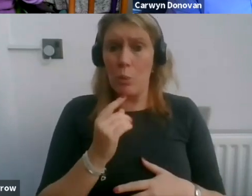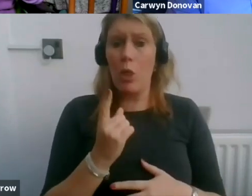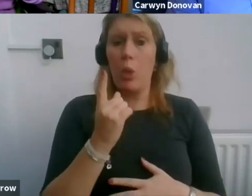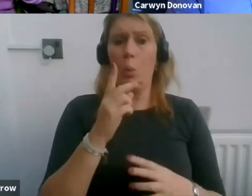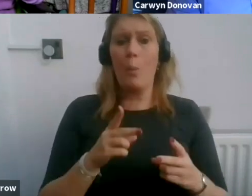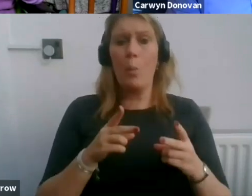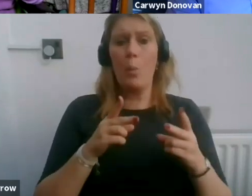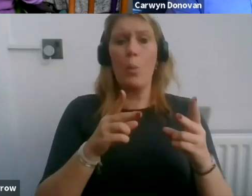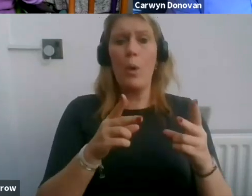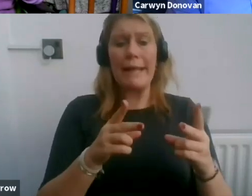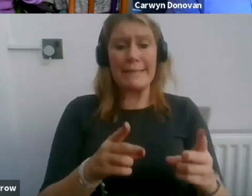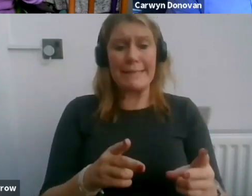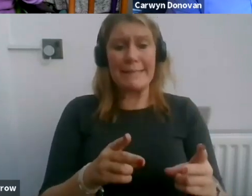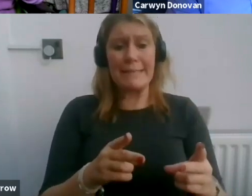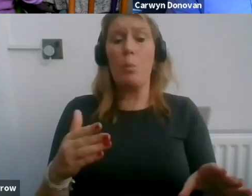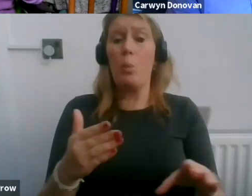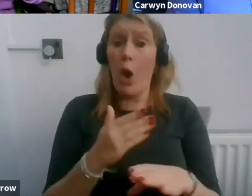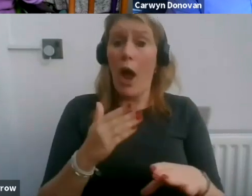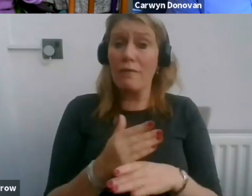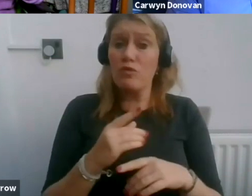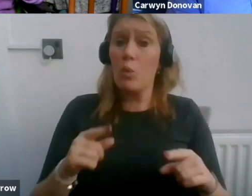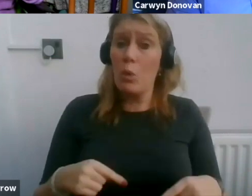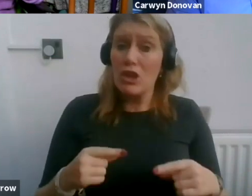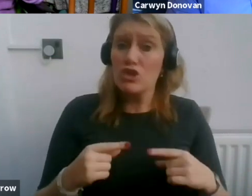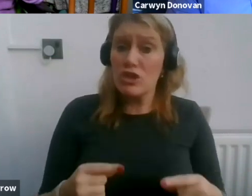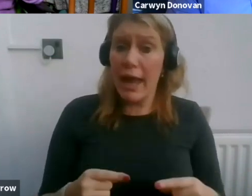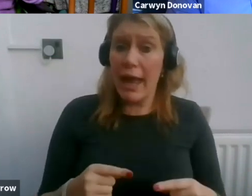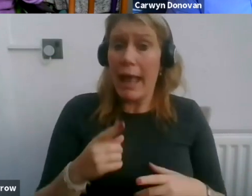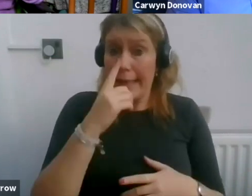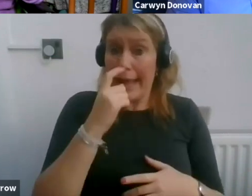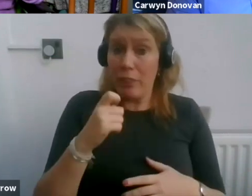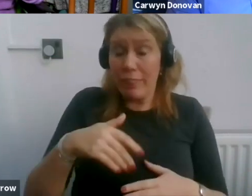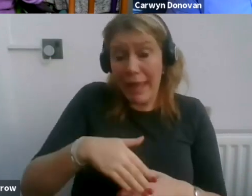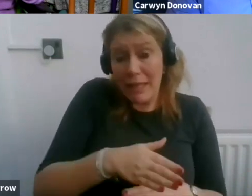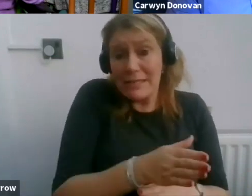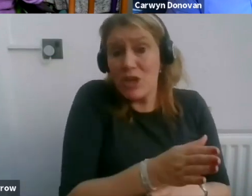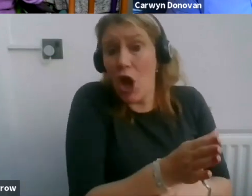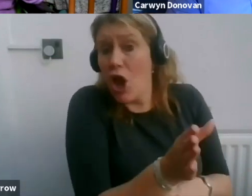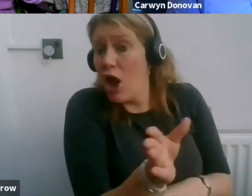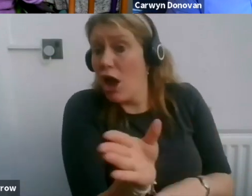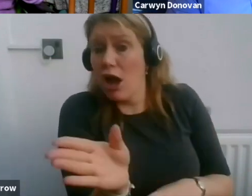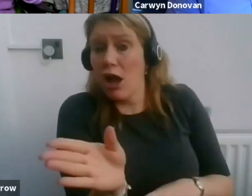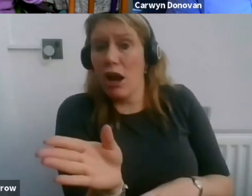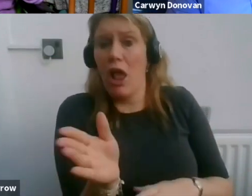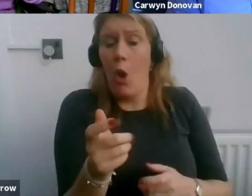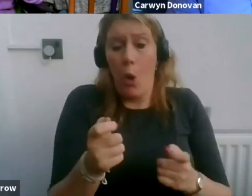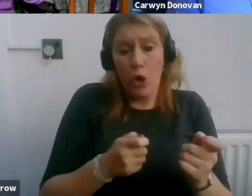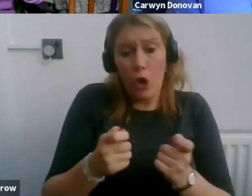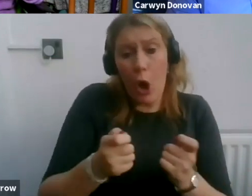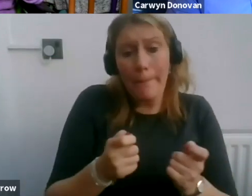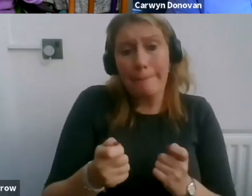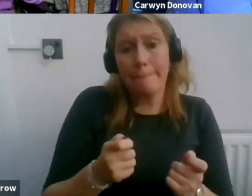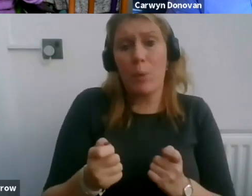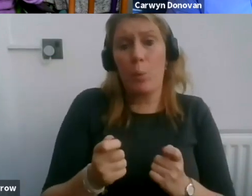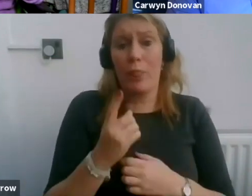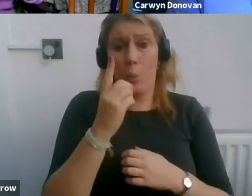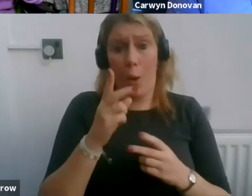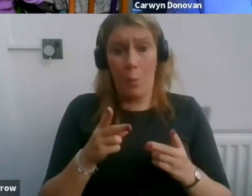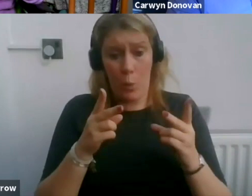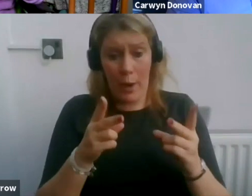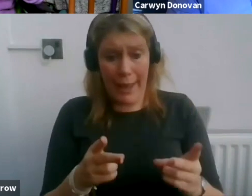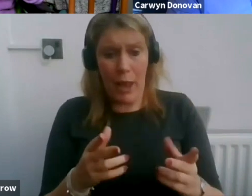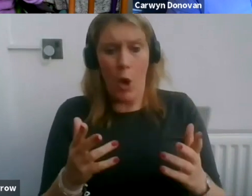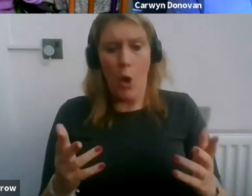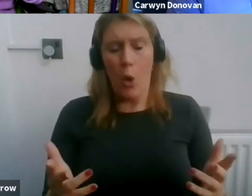me is a practical issue. You know, can the wheelchair, you know, et cetera, cope if you're using a mobility